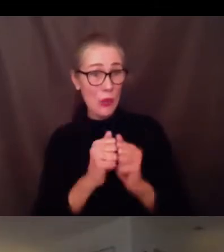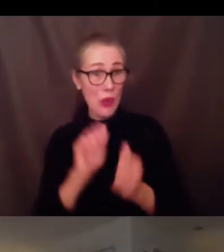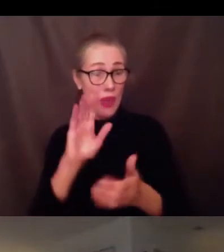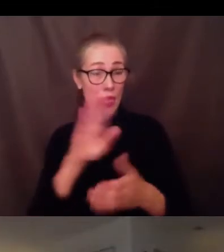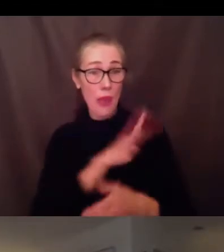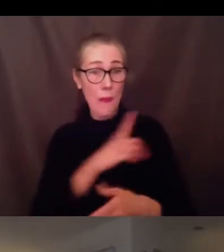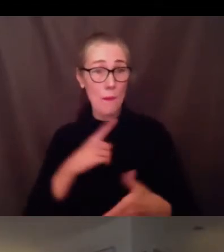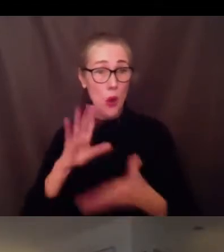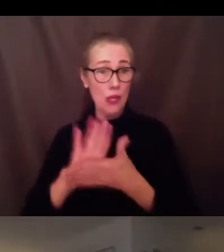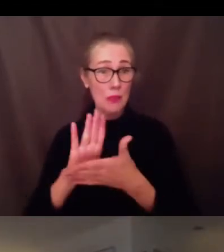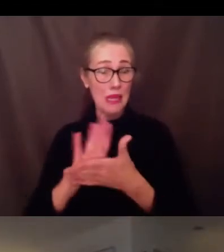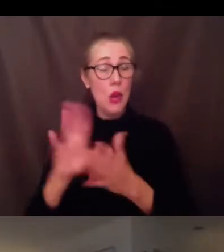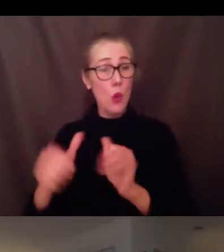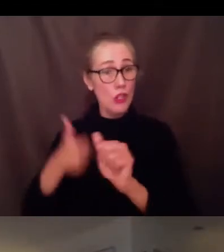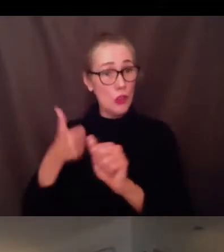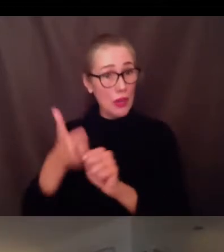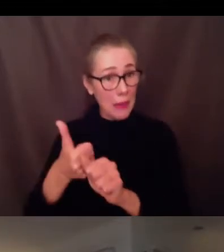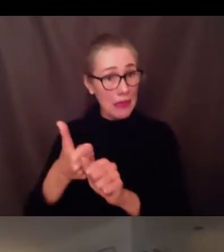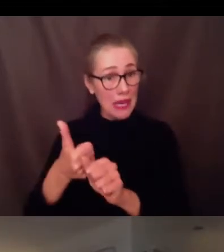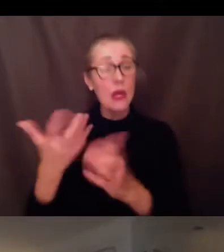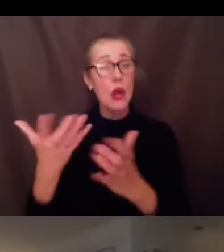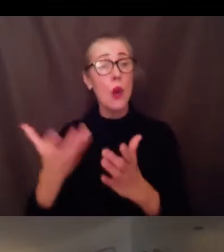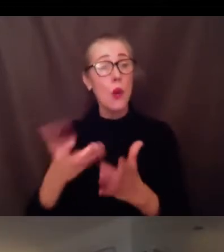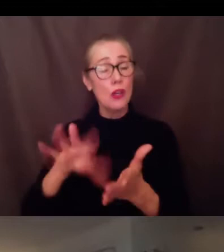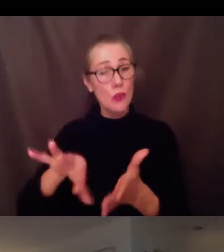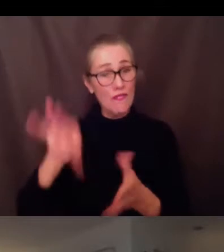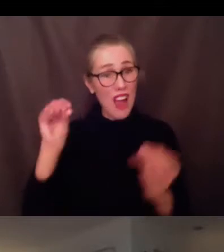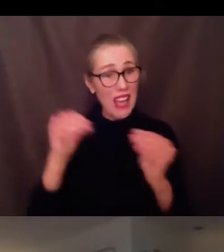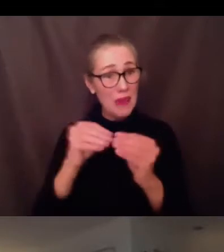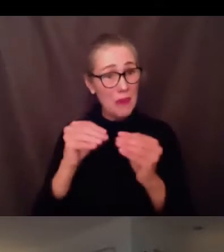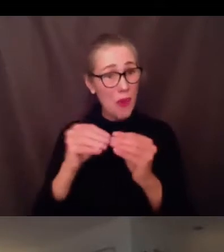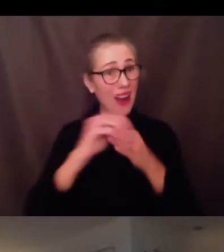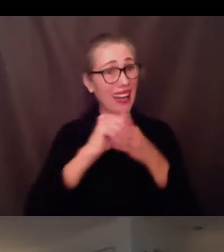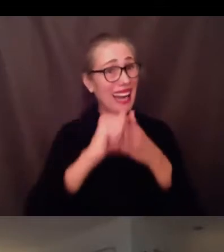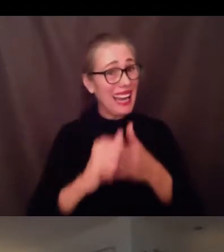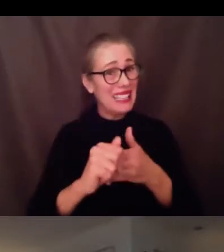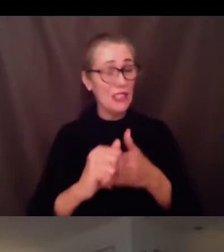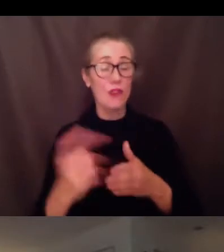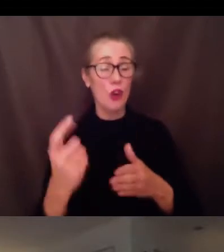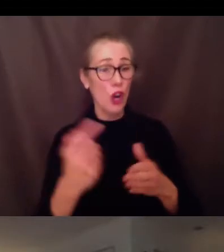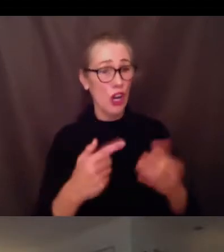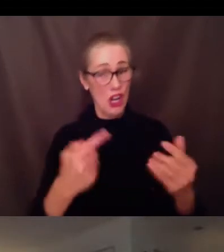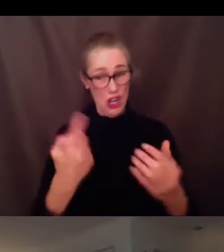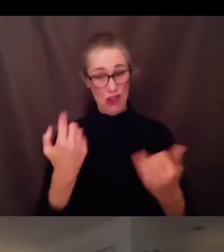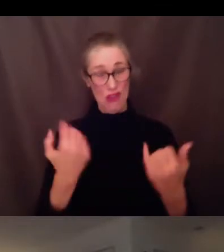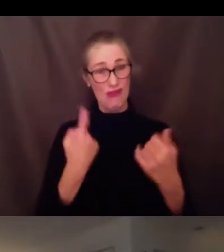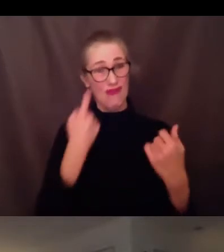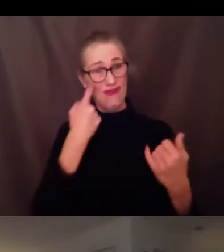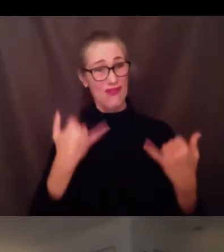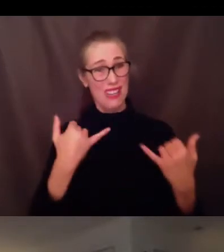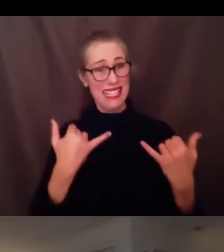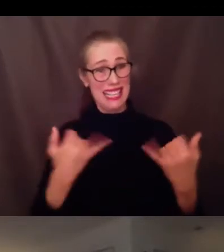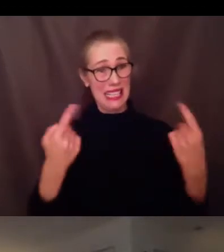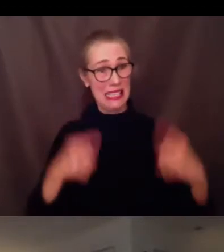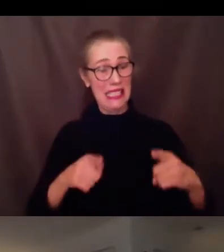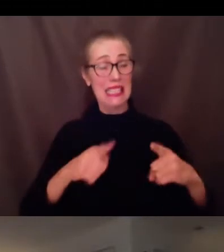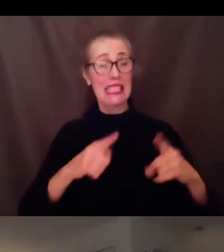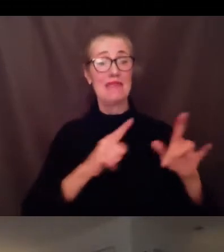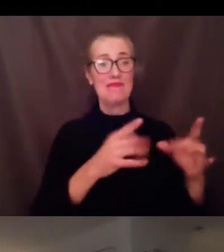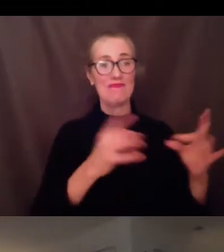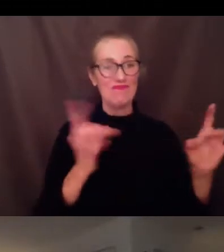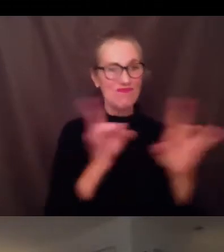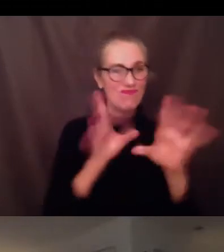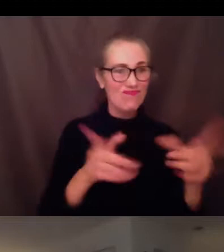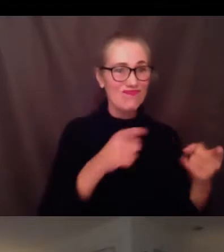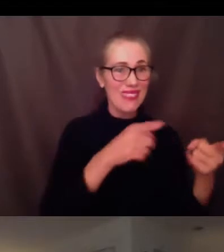update and seek the board's guidance and on the most current issues we face as a result of the pandemic conditions that we are operating under.